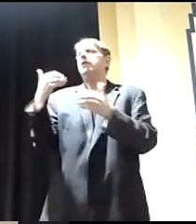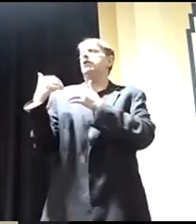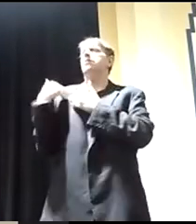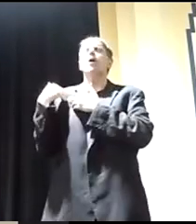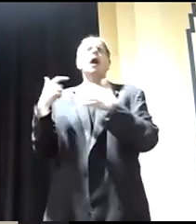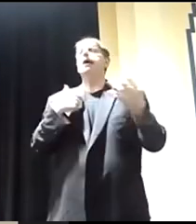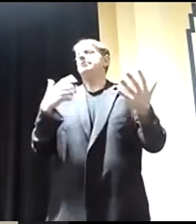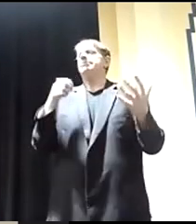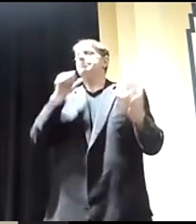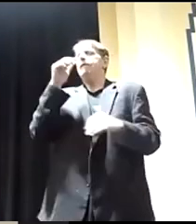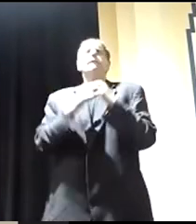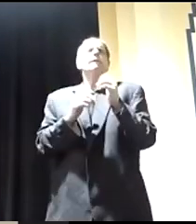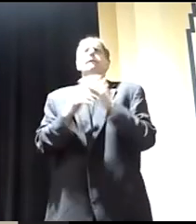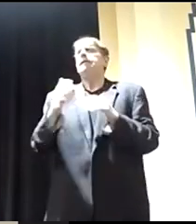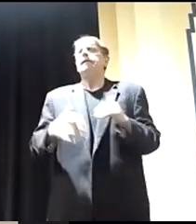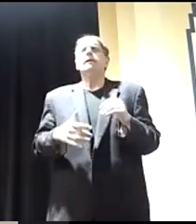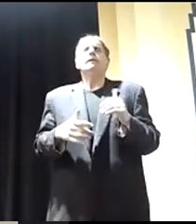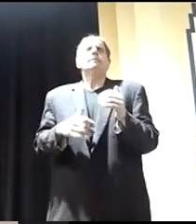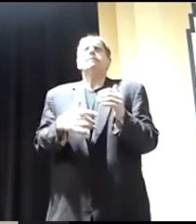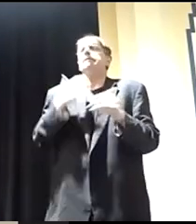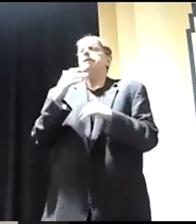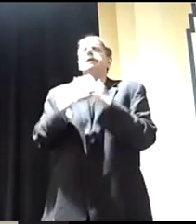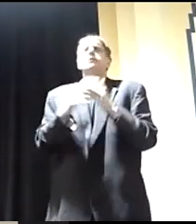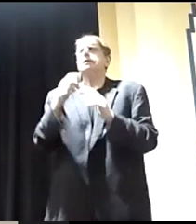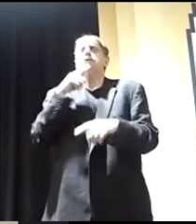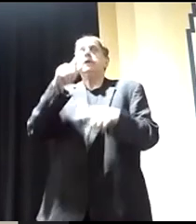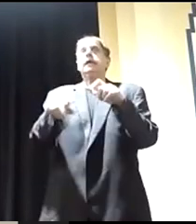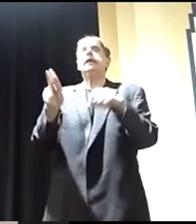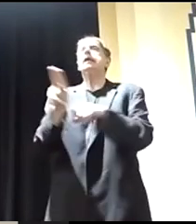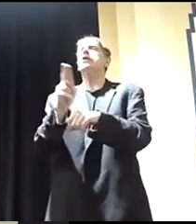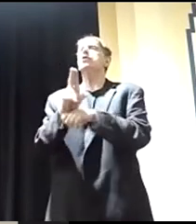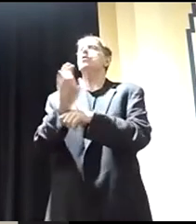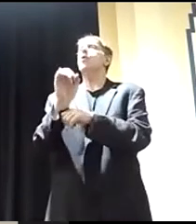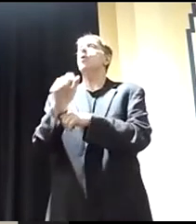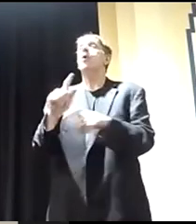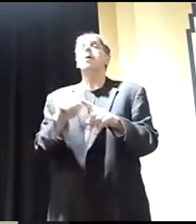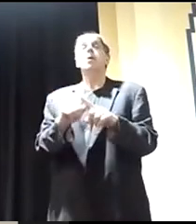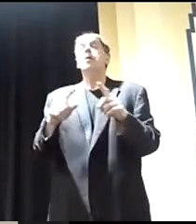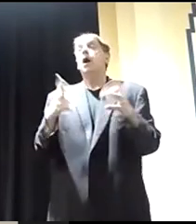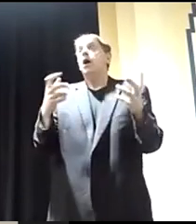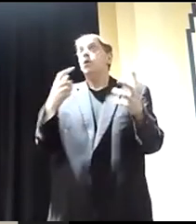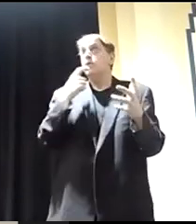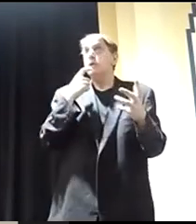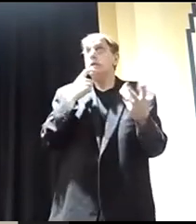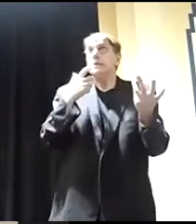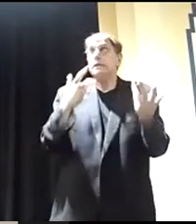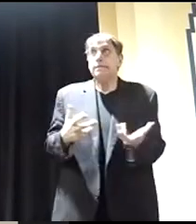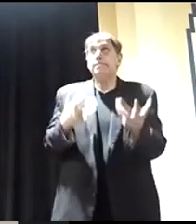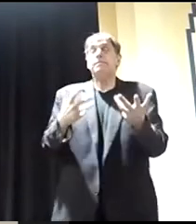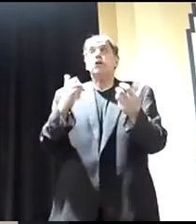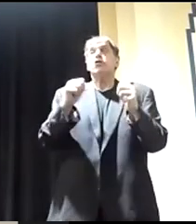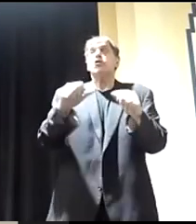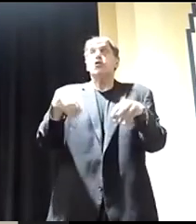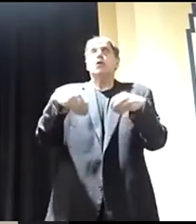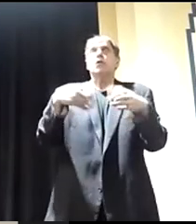tell a poor country that no, you must stop using coal. I would say though, that I would try to sell them our gas. I would try to try to sell them